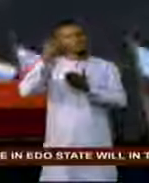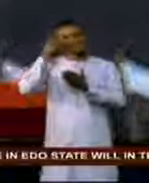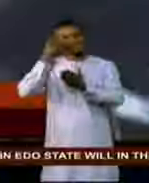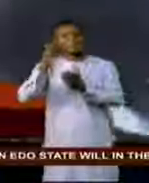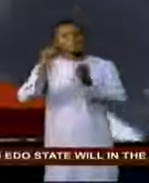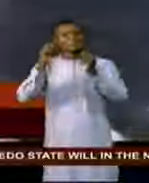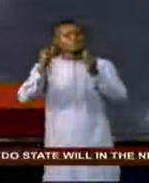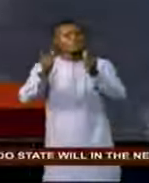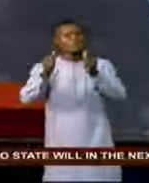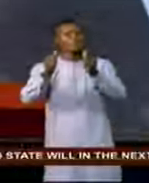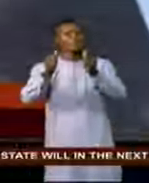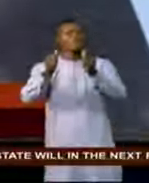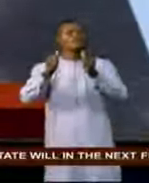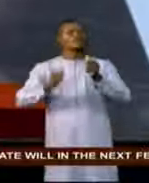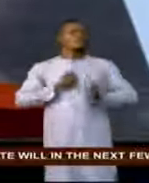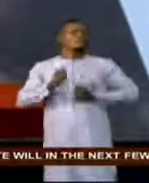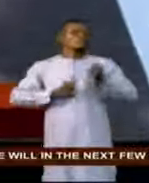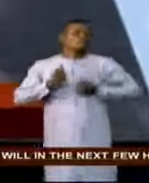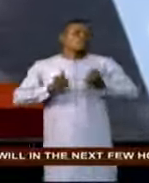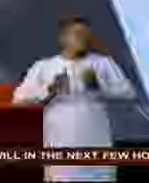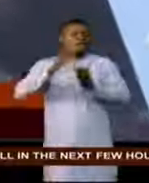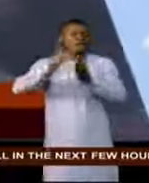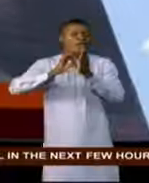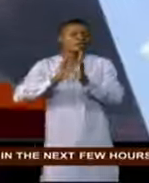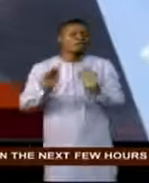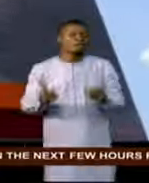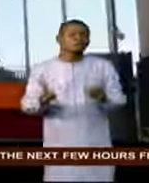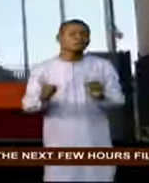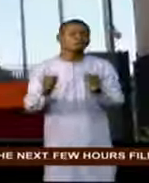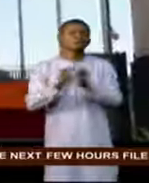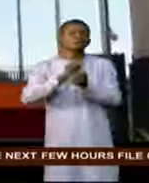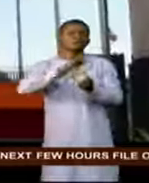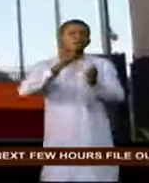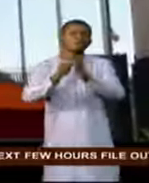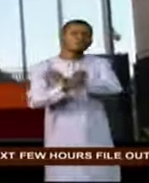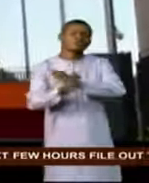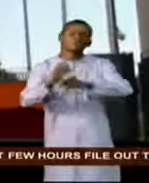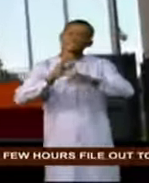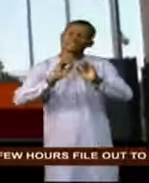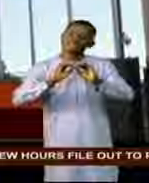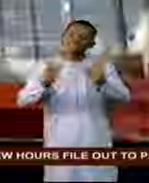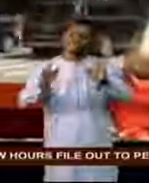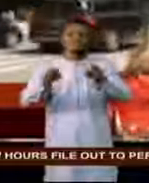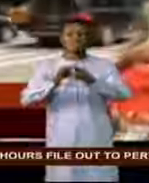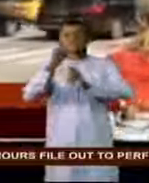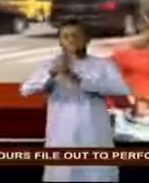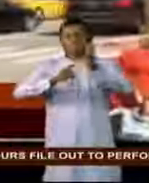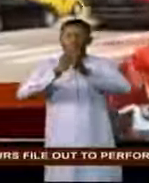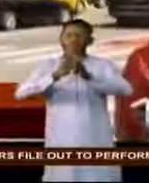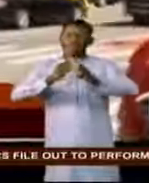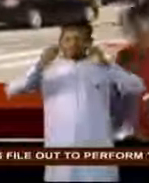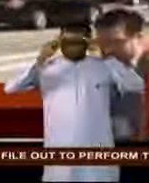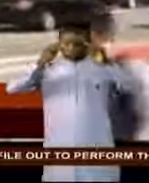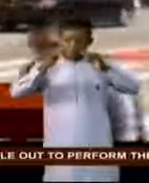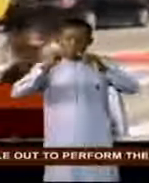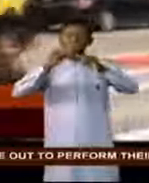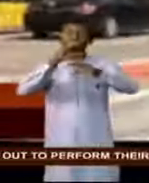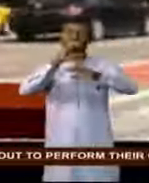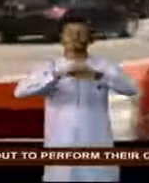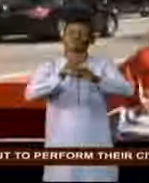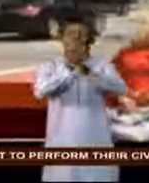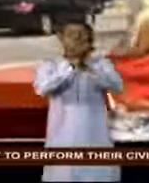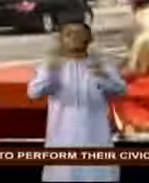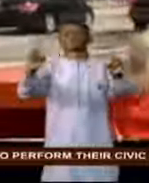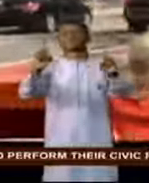ambition, accountability and transformative possibility as the world embarks on a decade of action towards delivering the